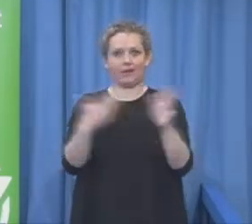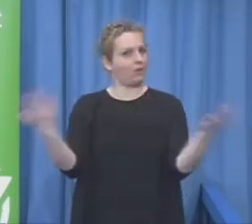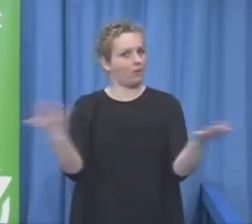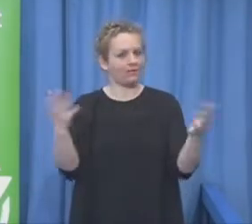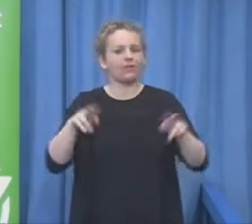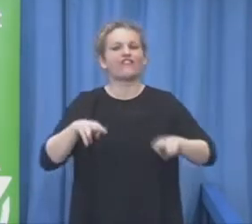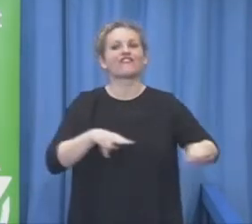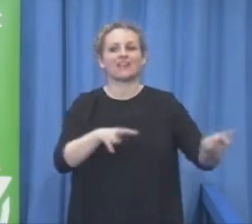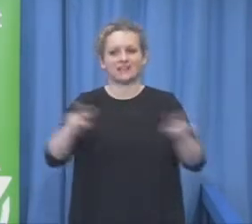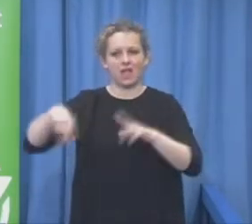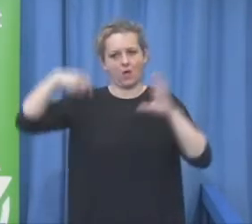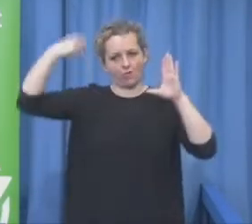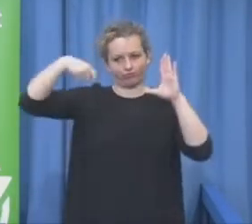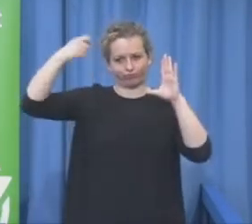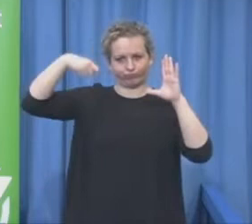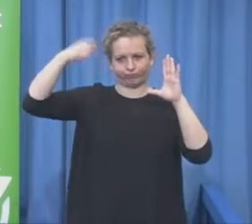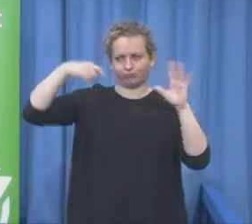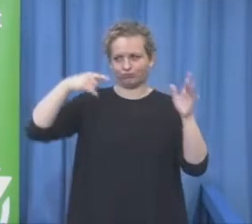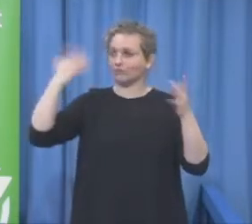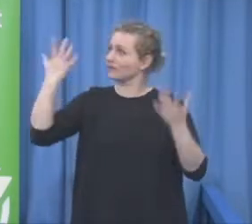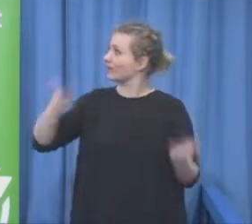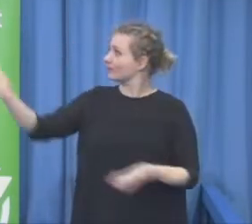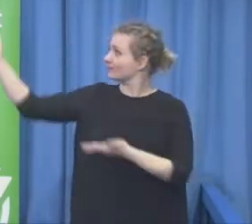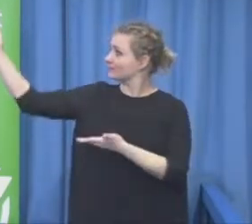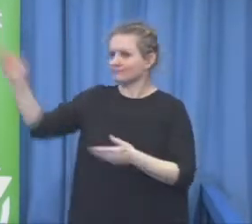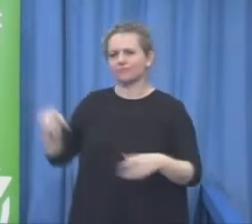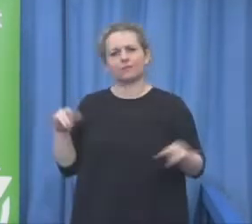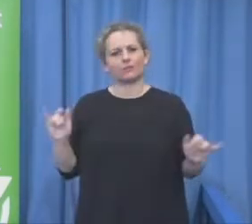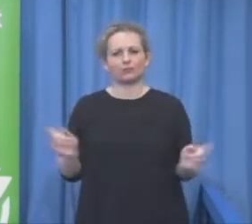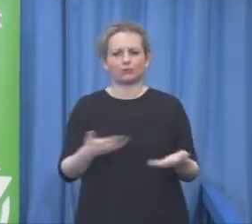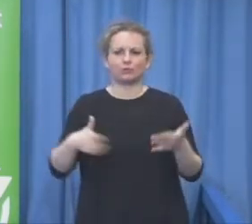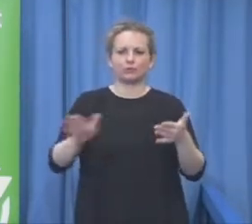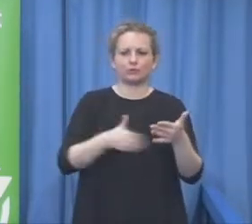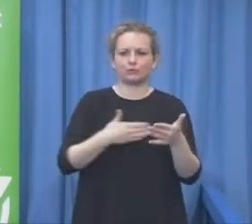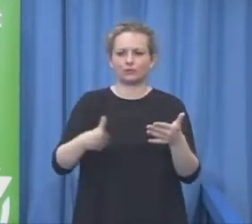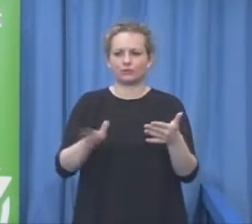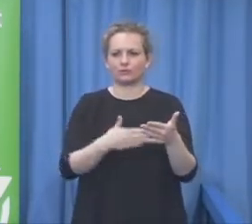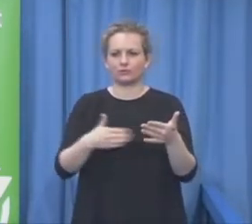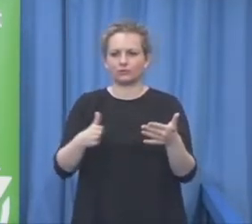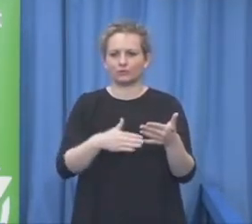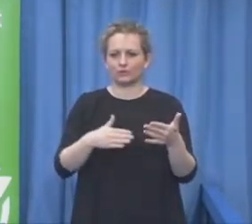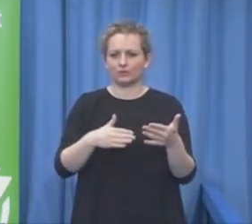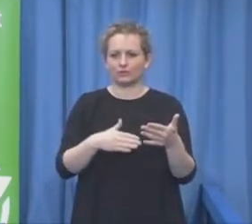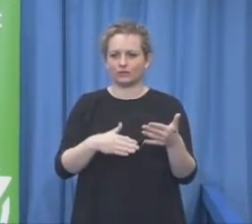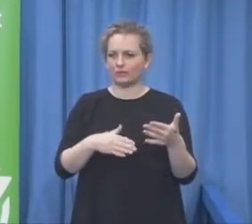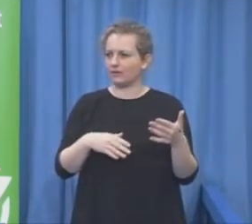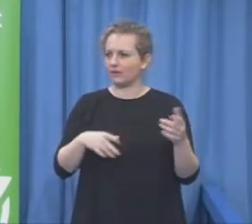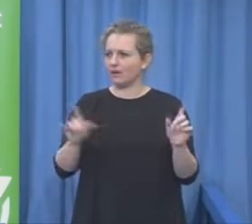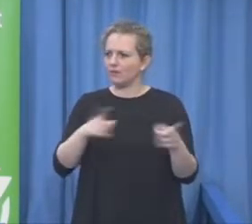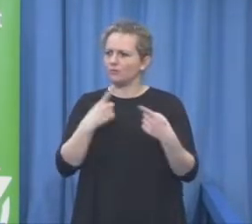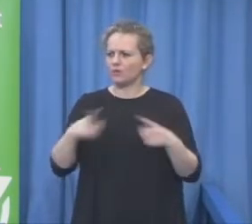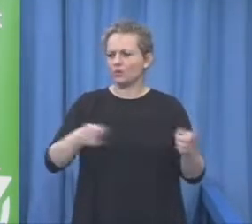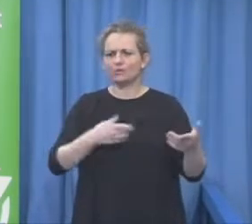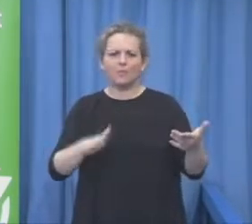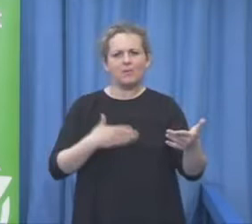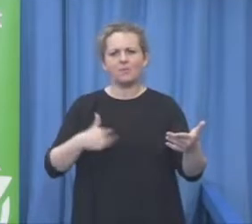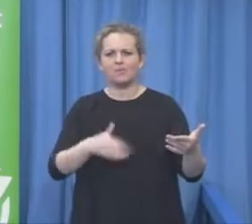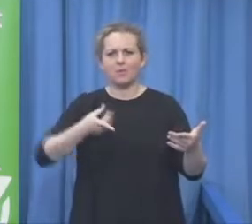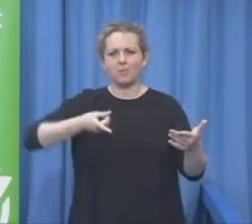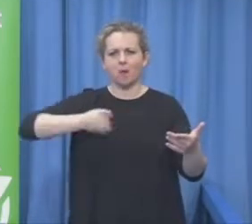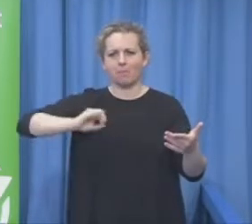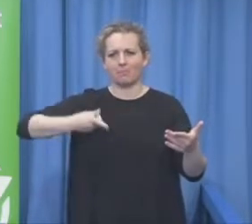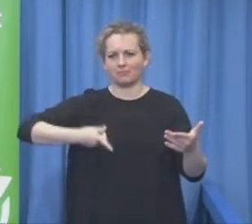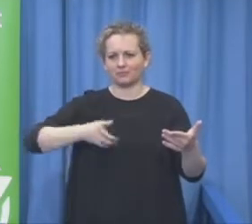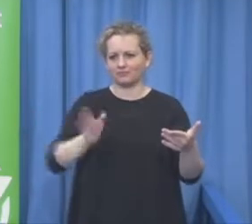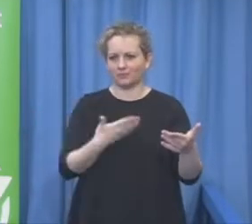with music yeah this is Tokyo pop style enjoy yeah the name of the super welfare expo